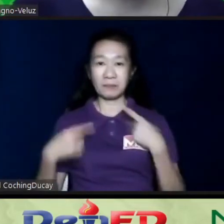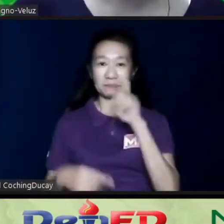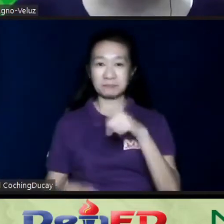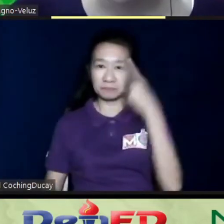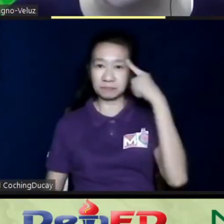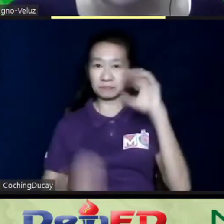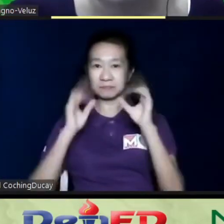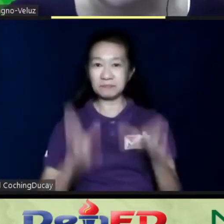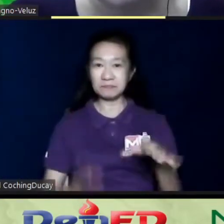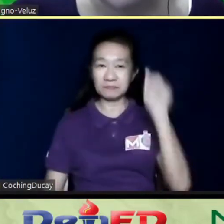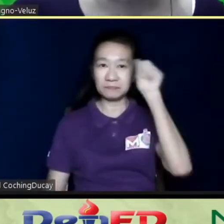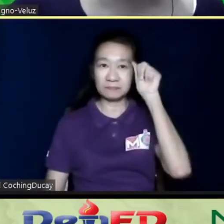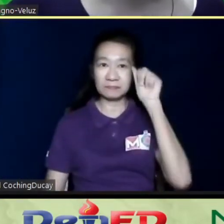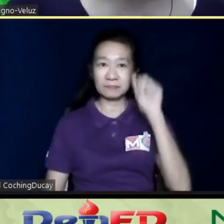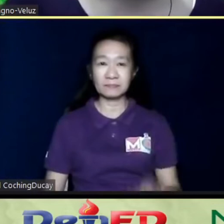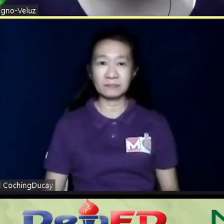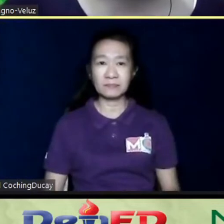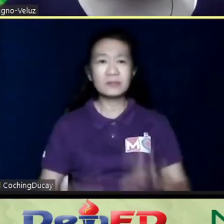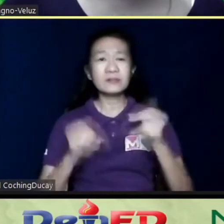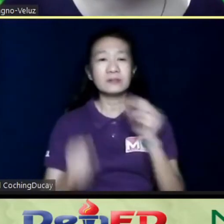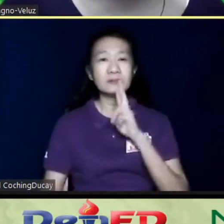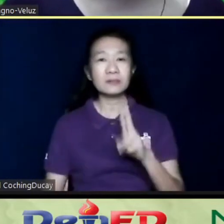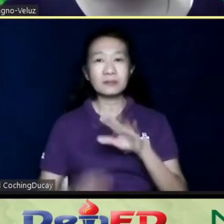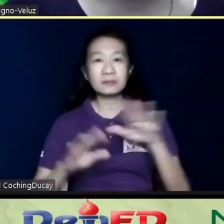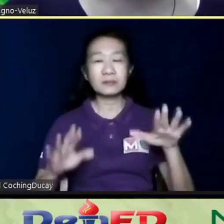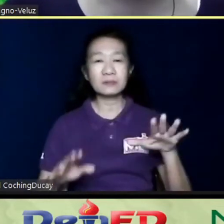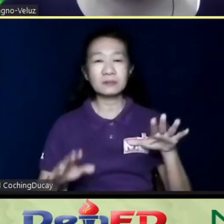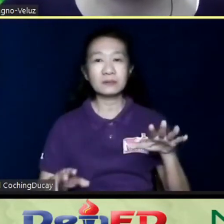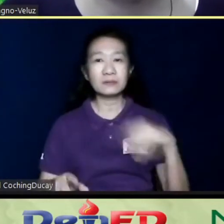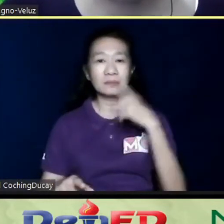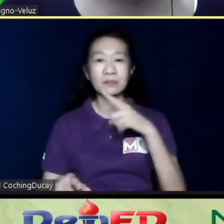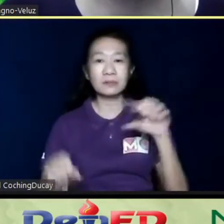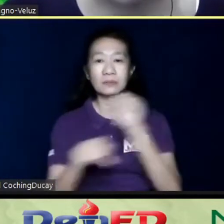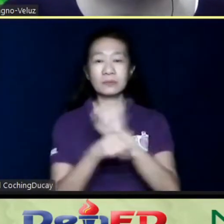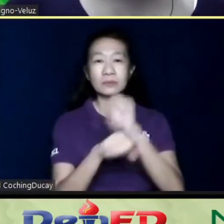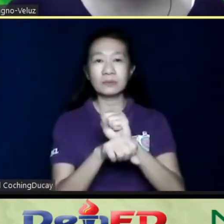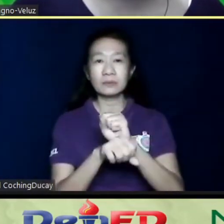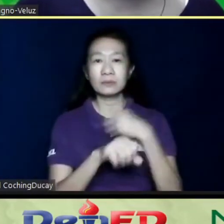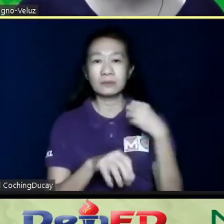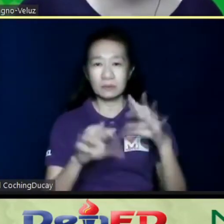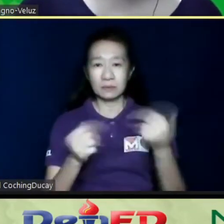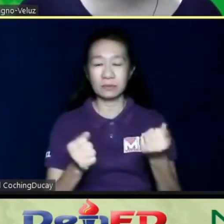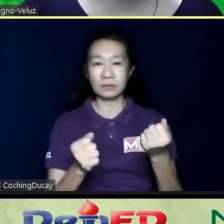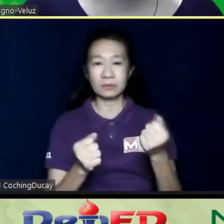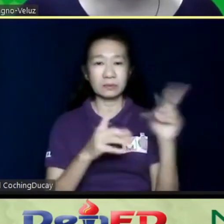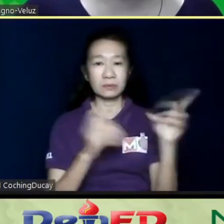Teacher Archie, how are you kids who are in employment? How are they doing?